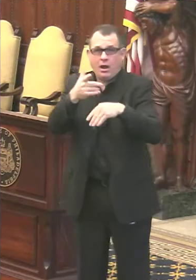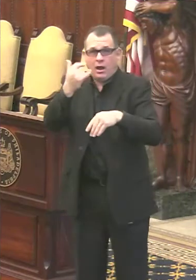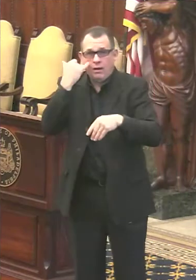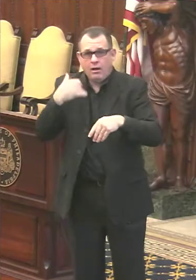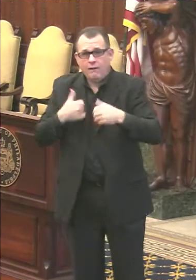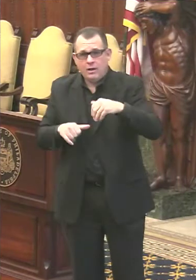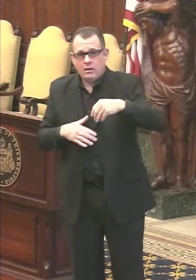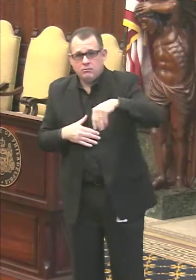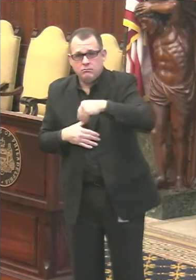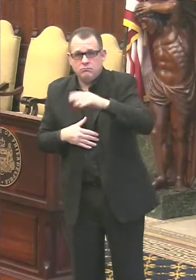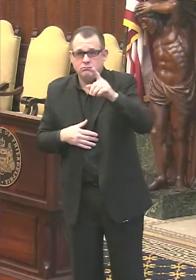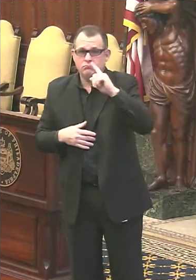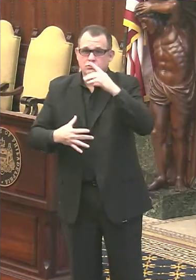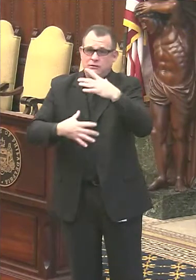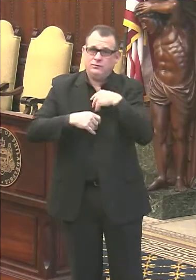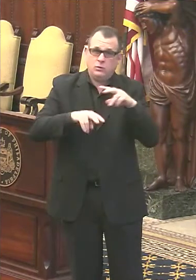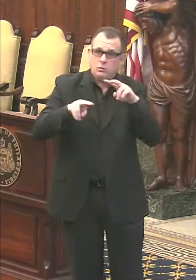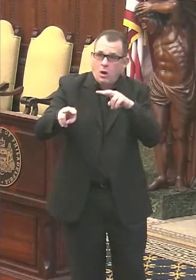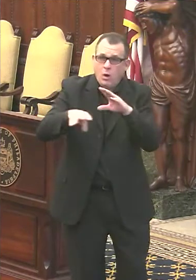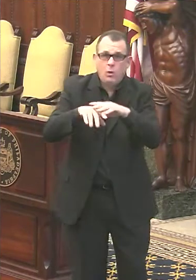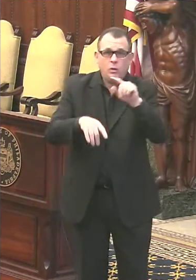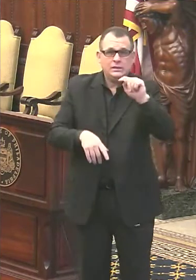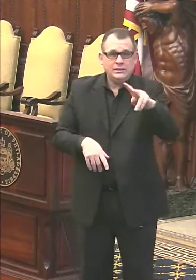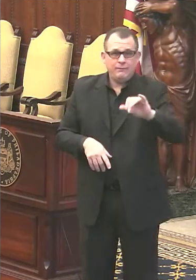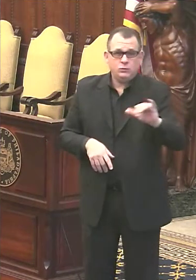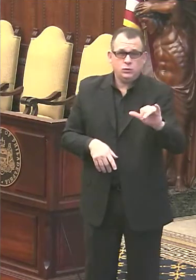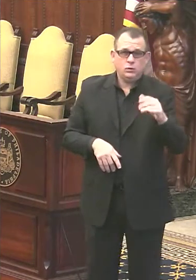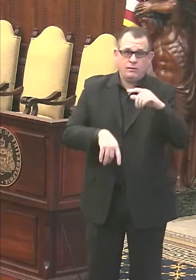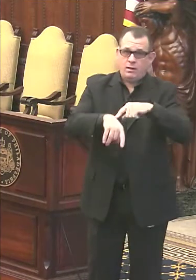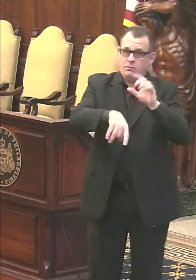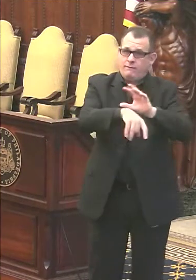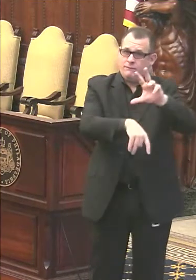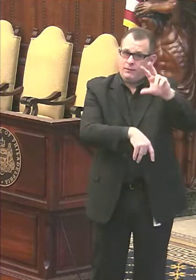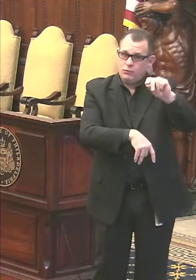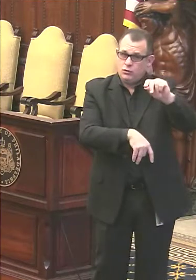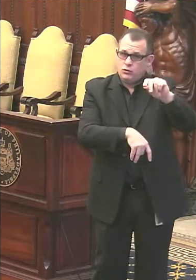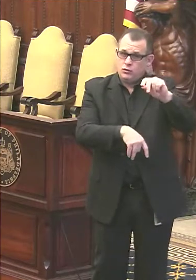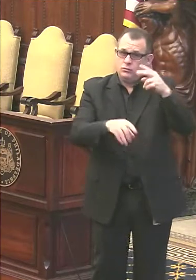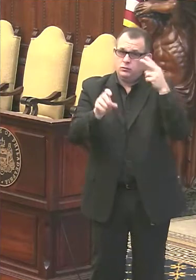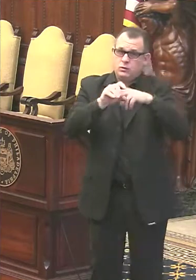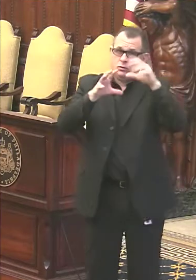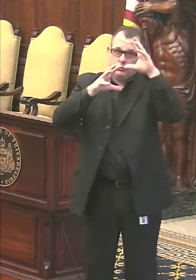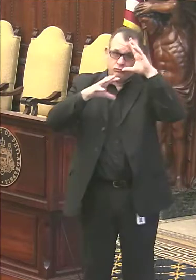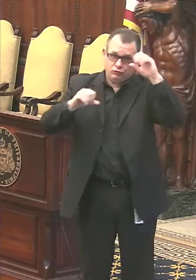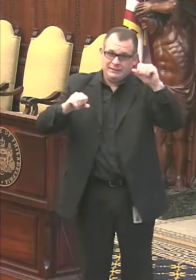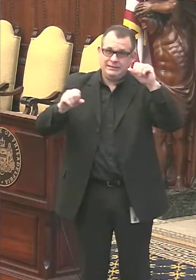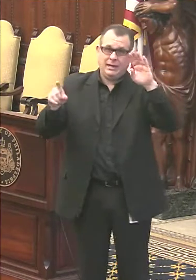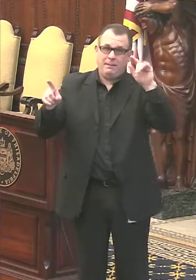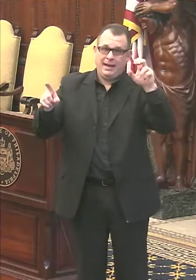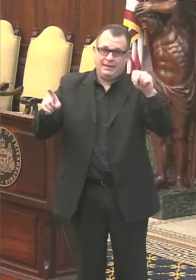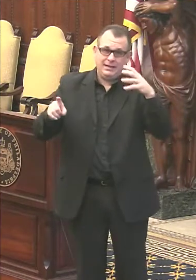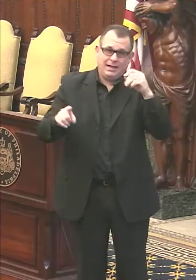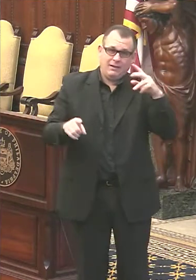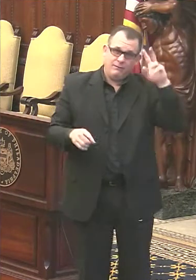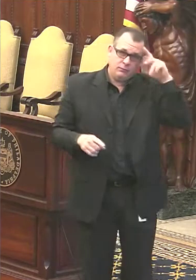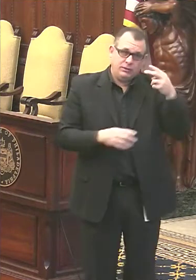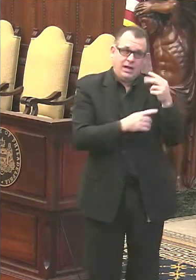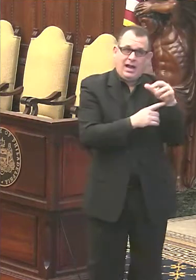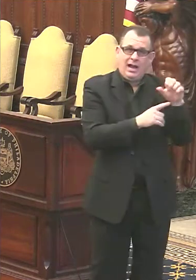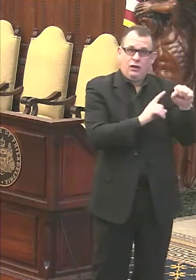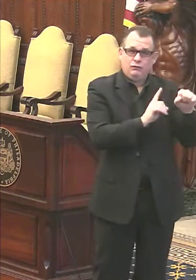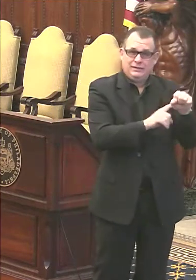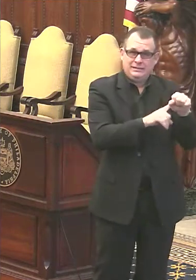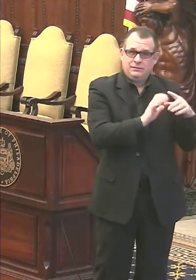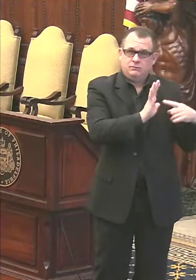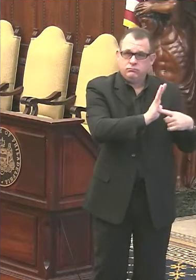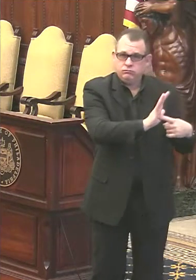-elect Joe Biden and Vice President-elect Kamala Harris featuring the first-ever lighting of the Lincoln Memorial Reflecting Pool to honor those